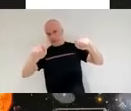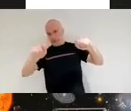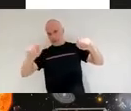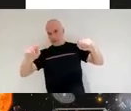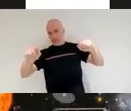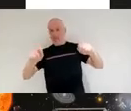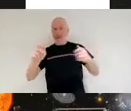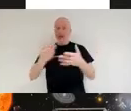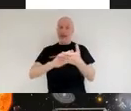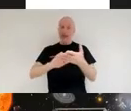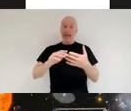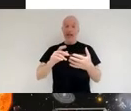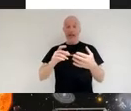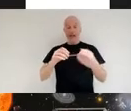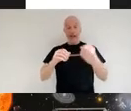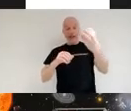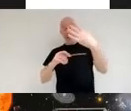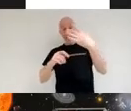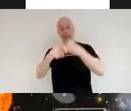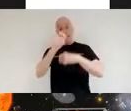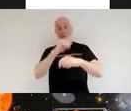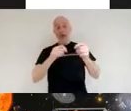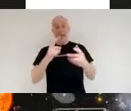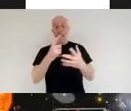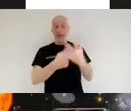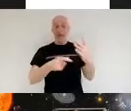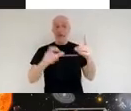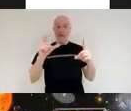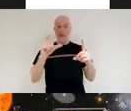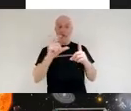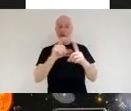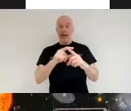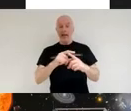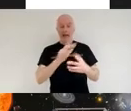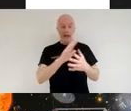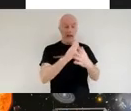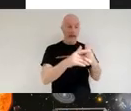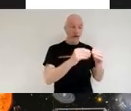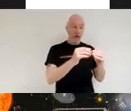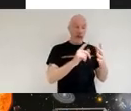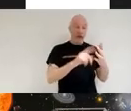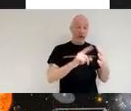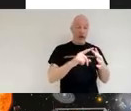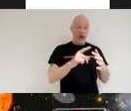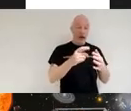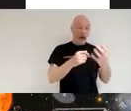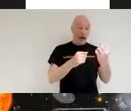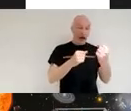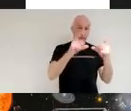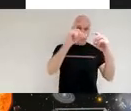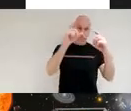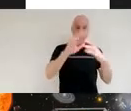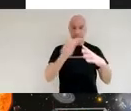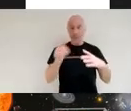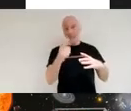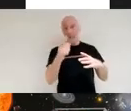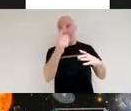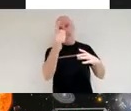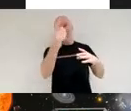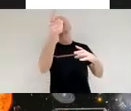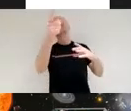becomes more red now we've seen this with the hubble space telescope we've seen that the most distant galaxies appear